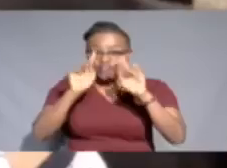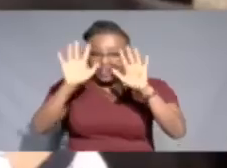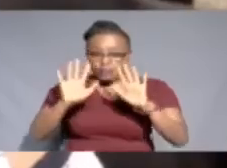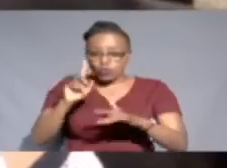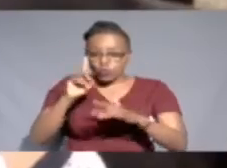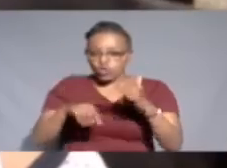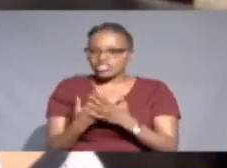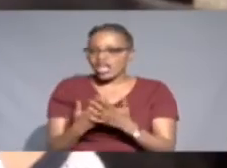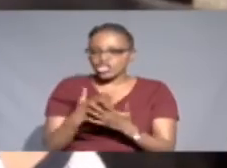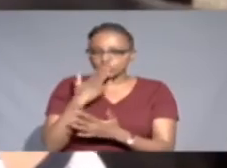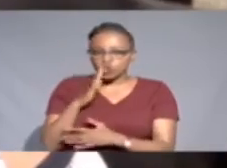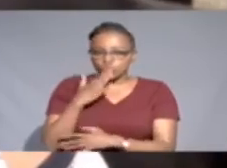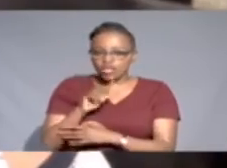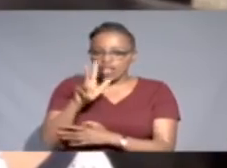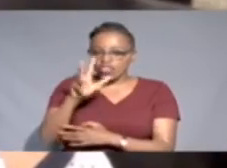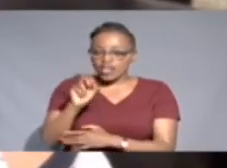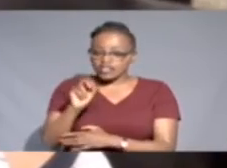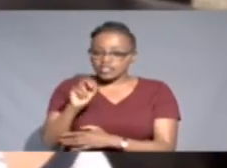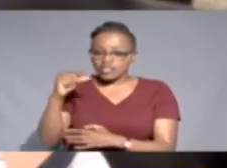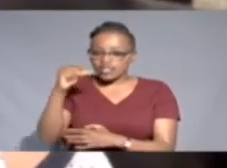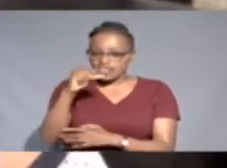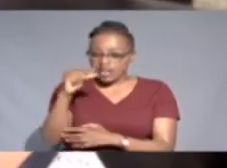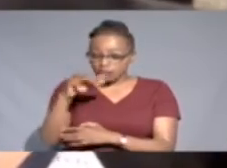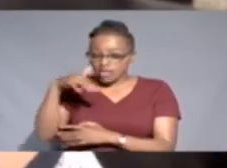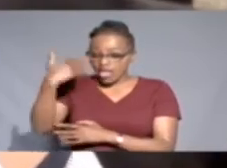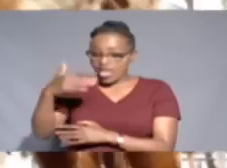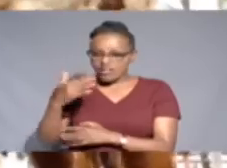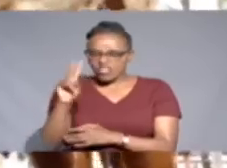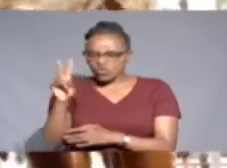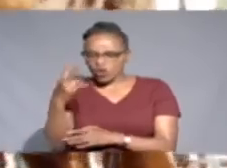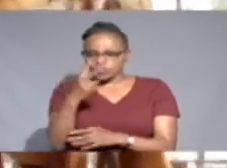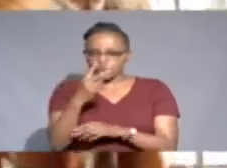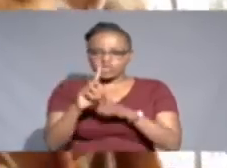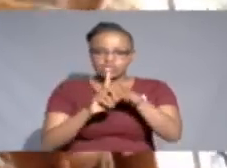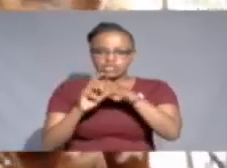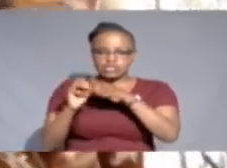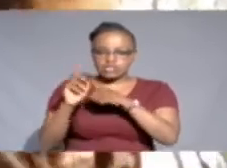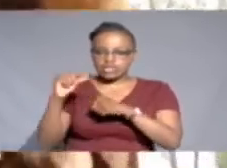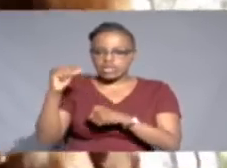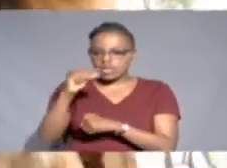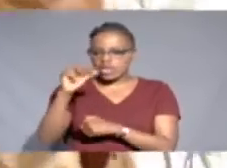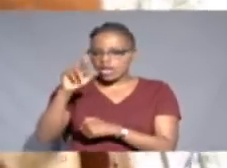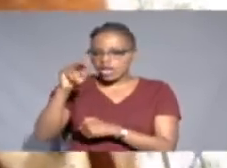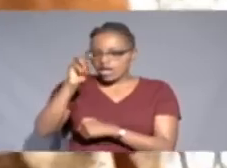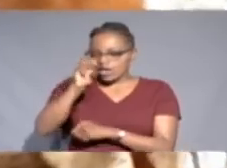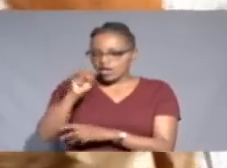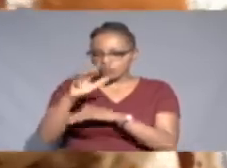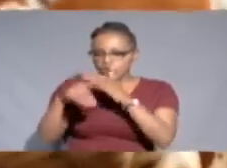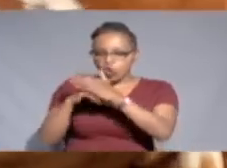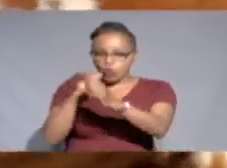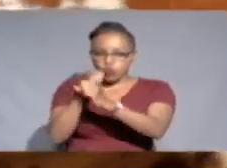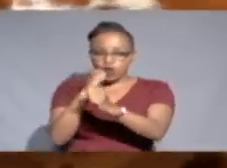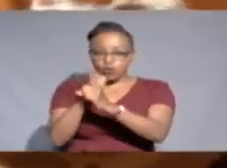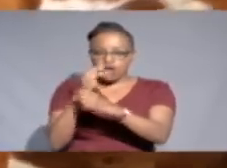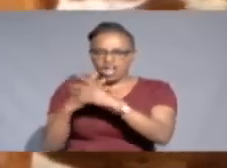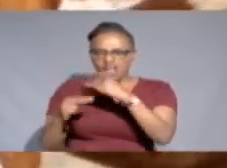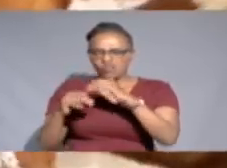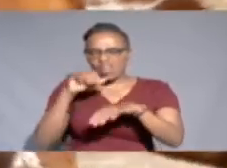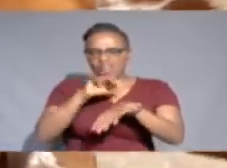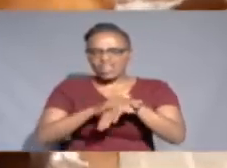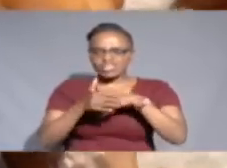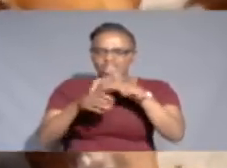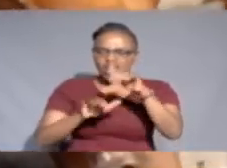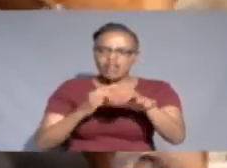salt. Give a cow 30 grams twice, so that is 60 grams. For all the hard work, the couple gets roughly